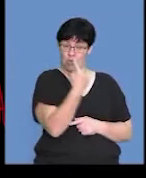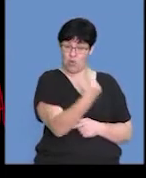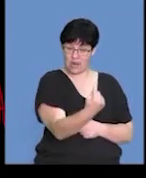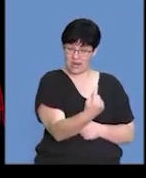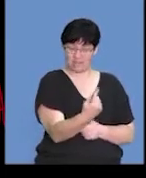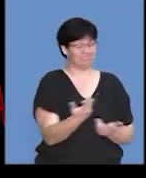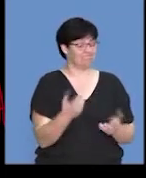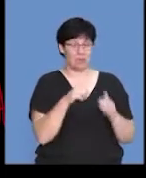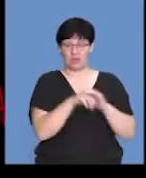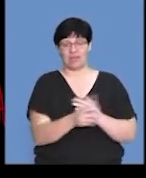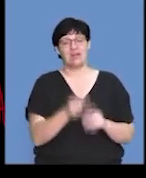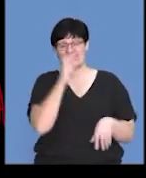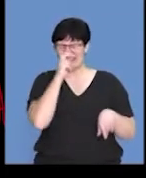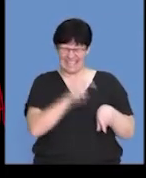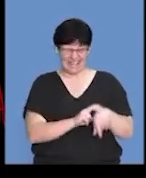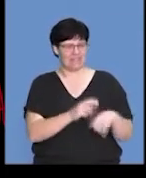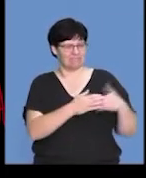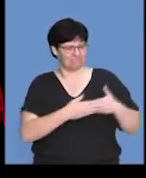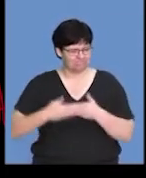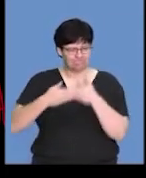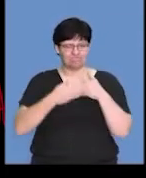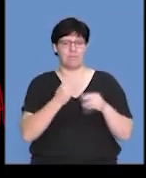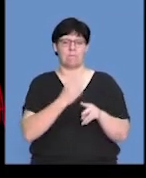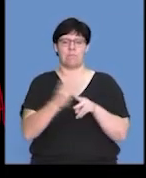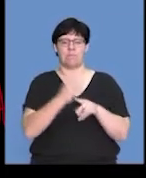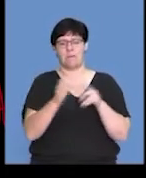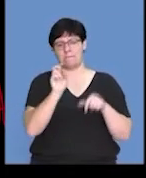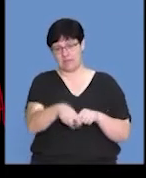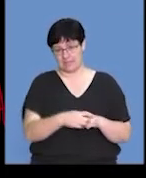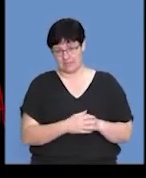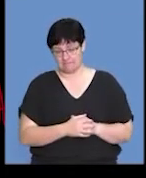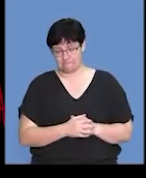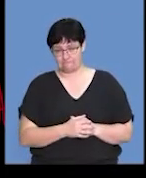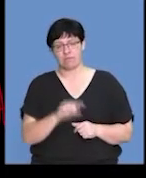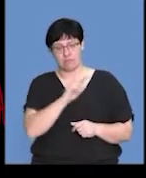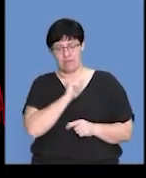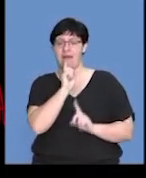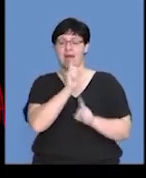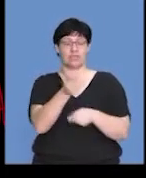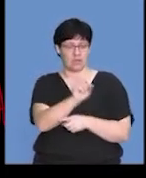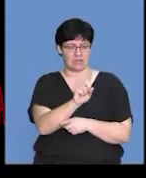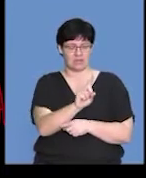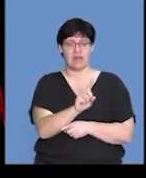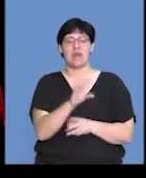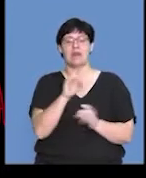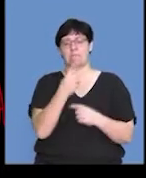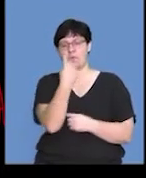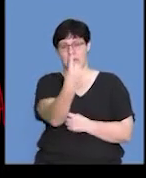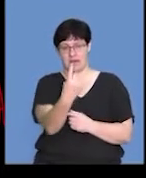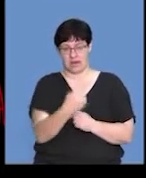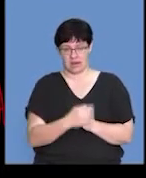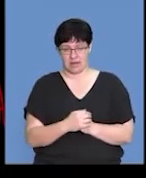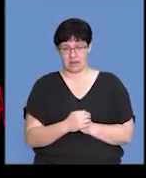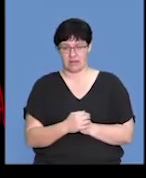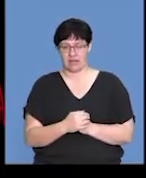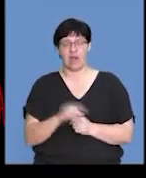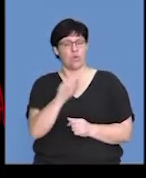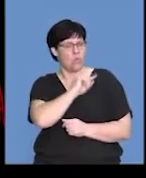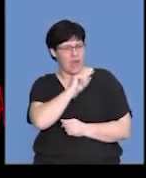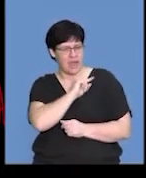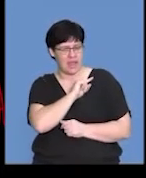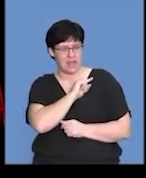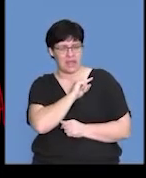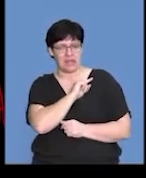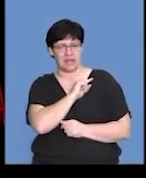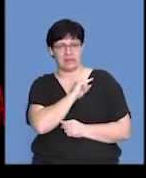birth would require lots of energy and parental care. And so my answer would be species number one, and the rationale for that